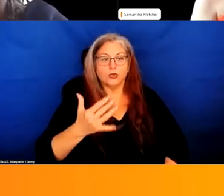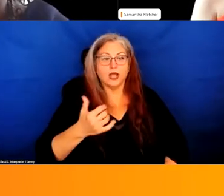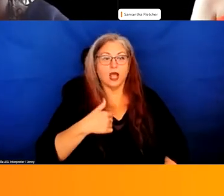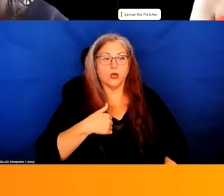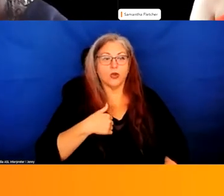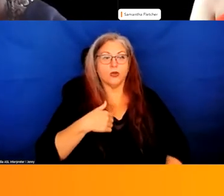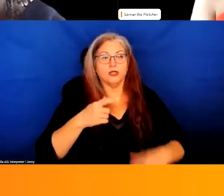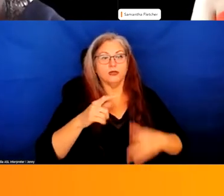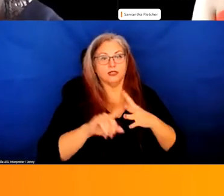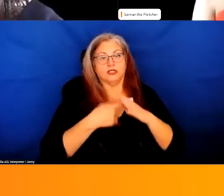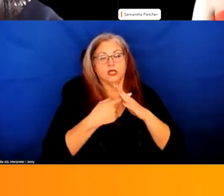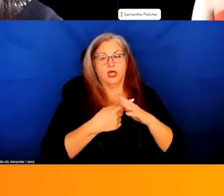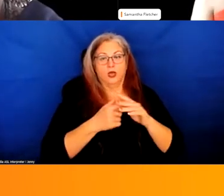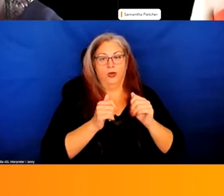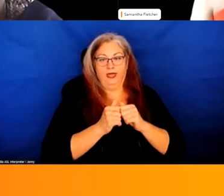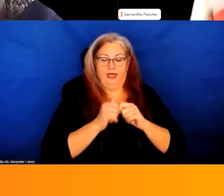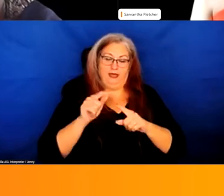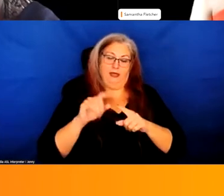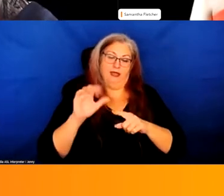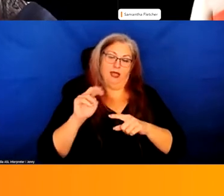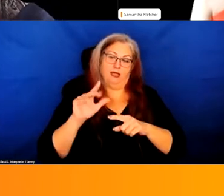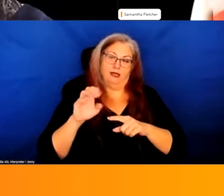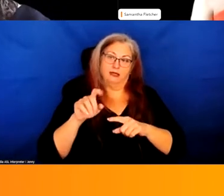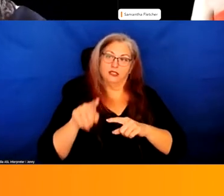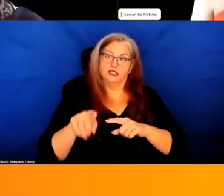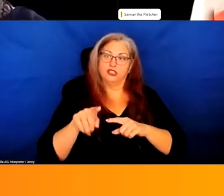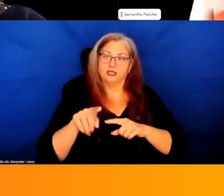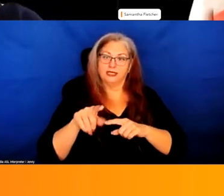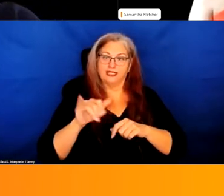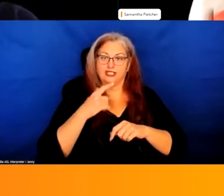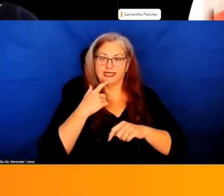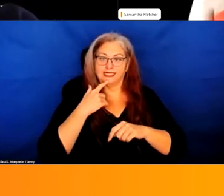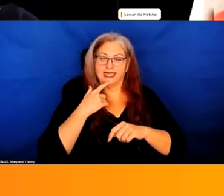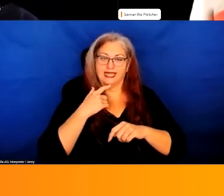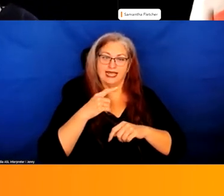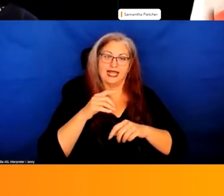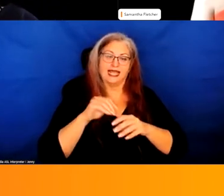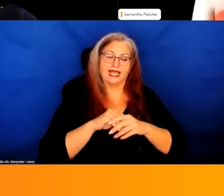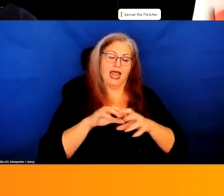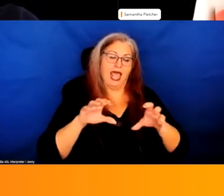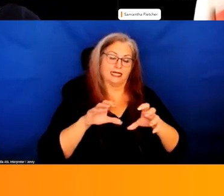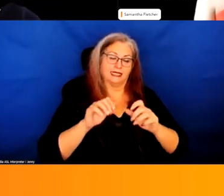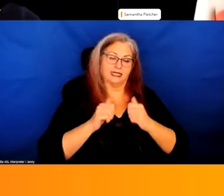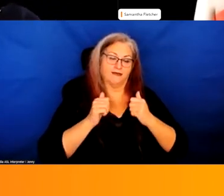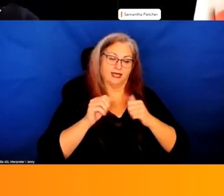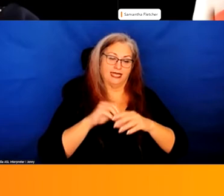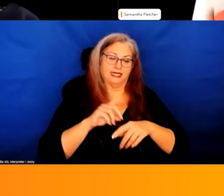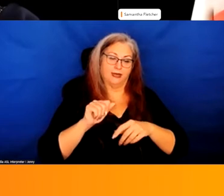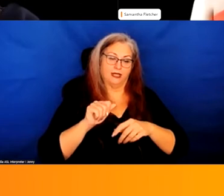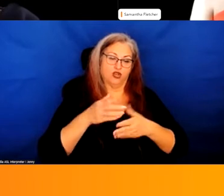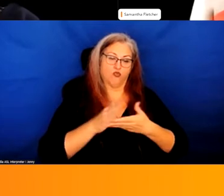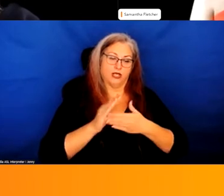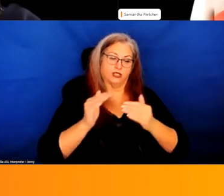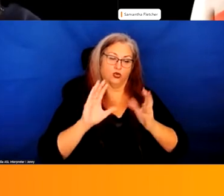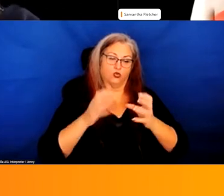to start with Candace, who is, as she said, with Access Living, a disability rights group in Chicago